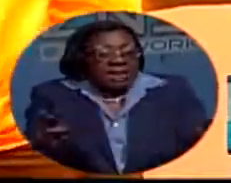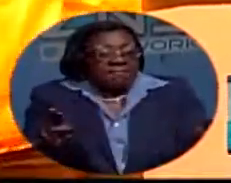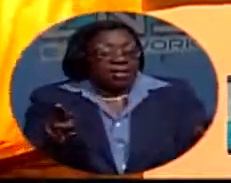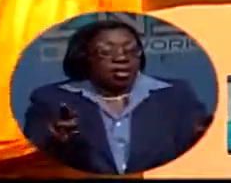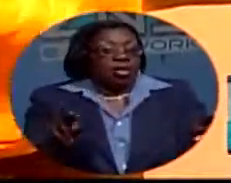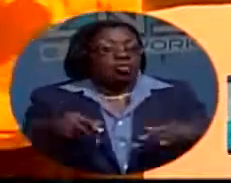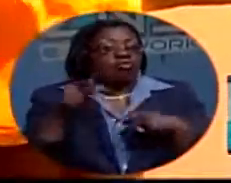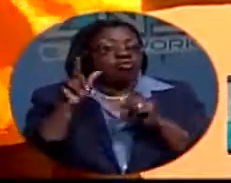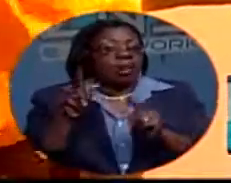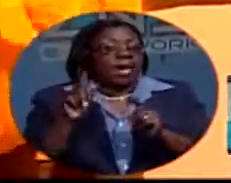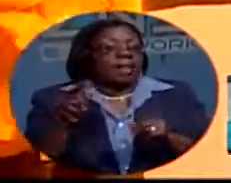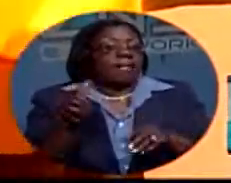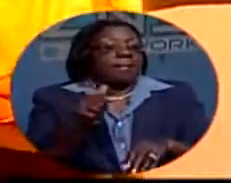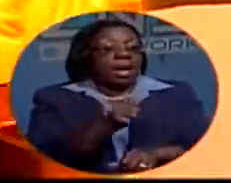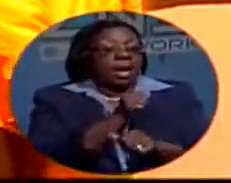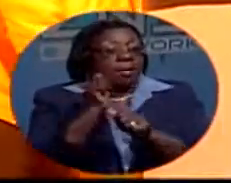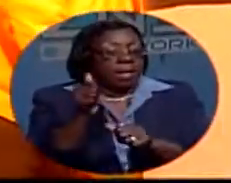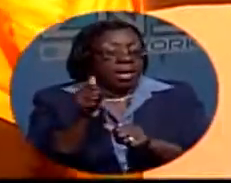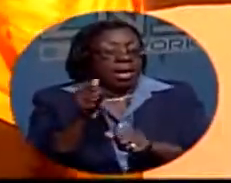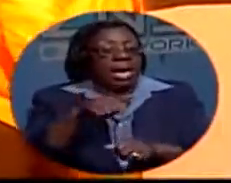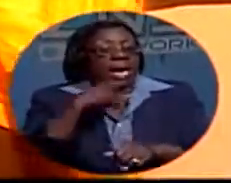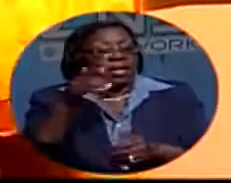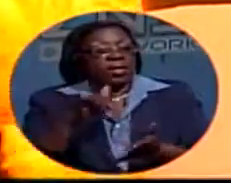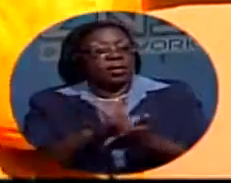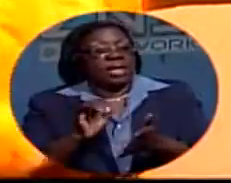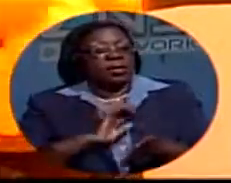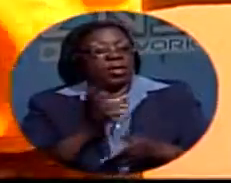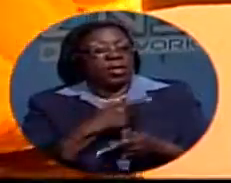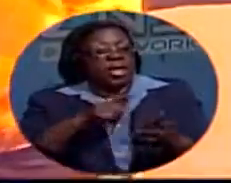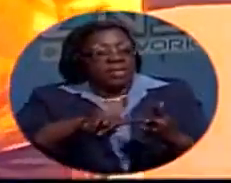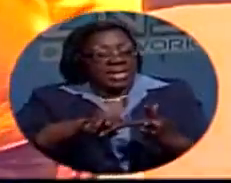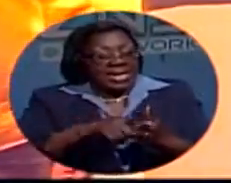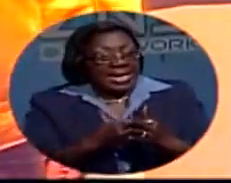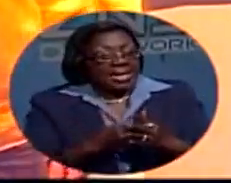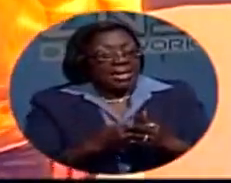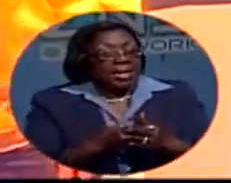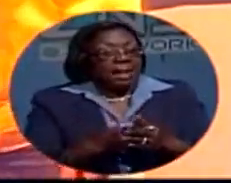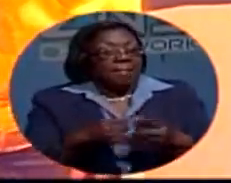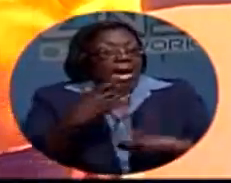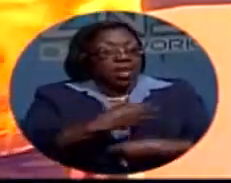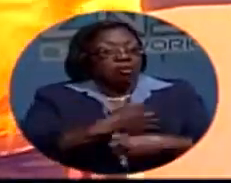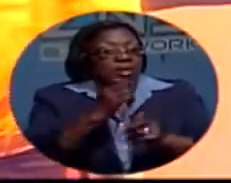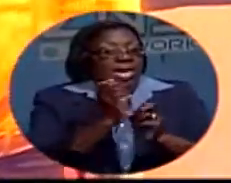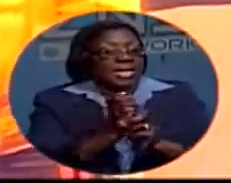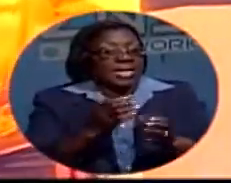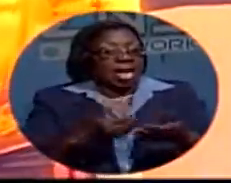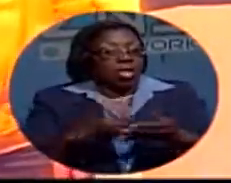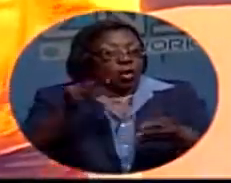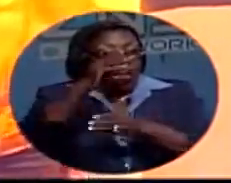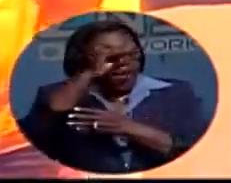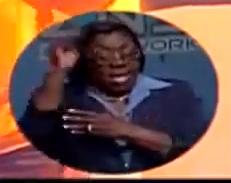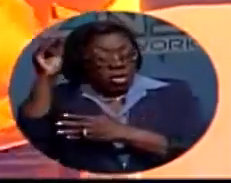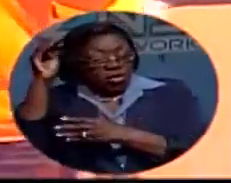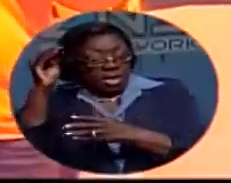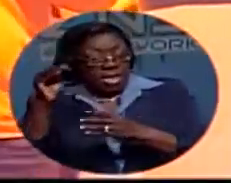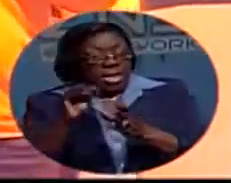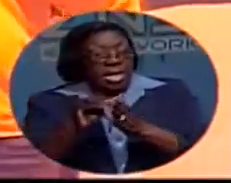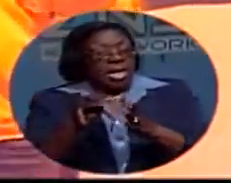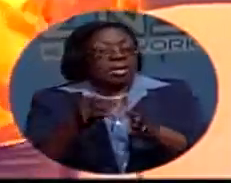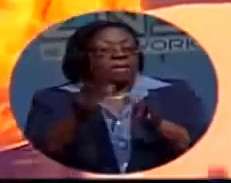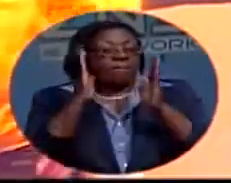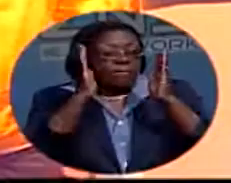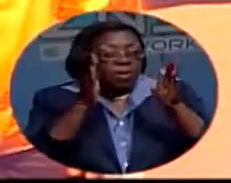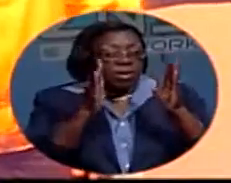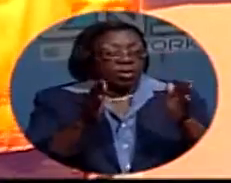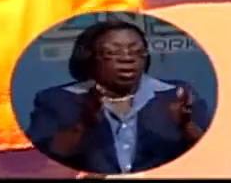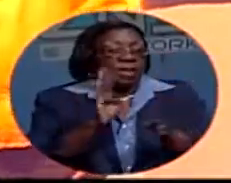I told them that we were going to begin by immediately creating a new ministry to focus on affairs